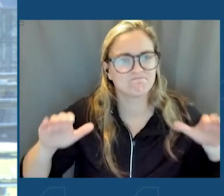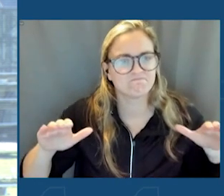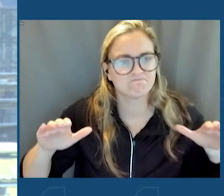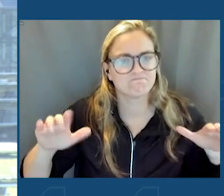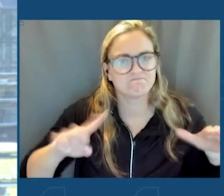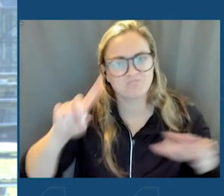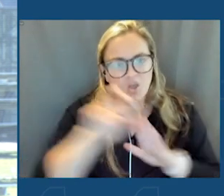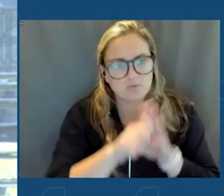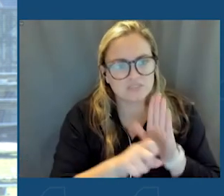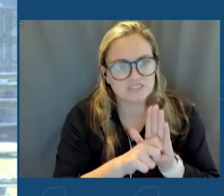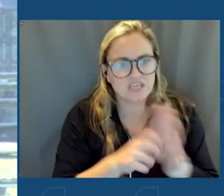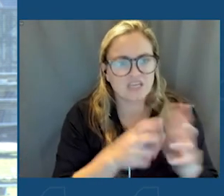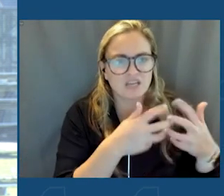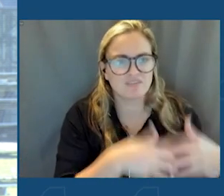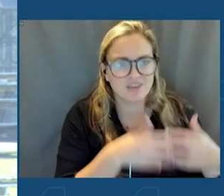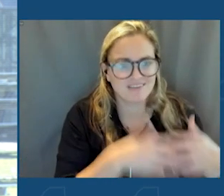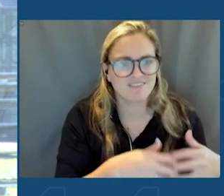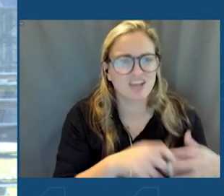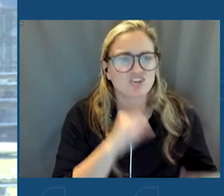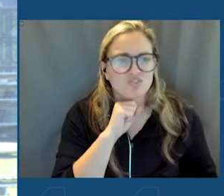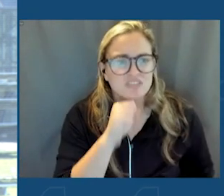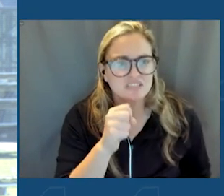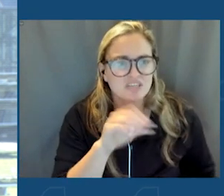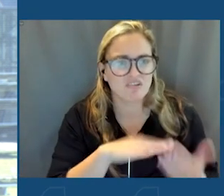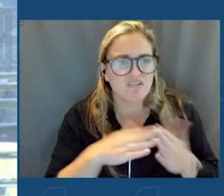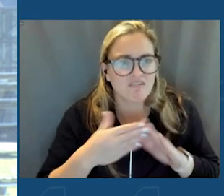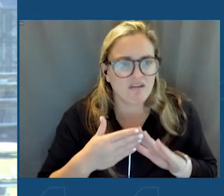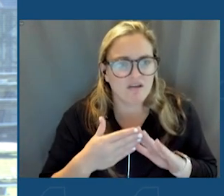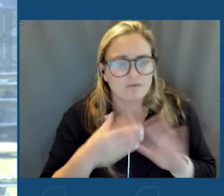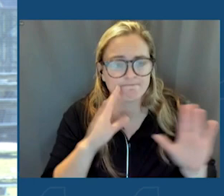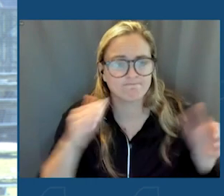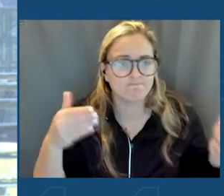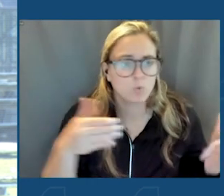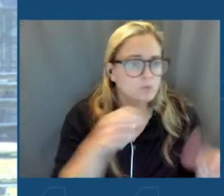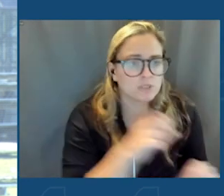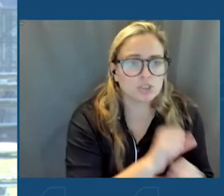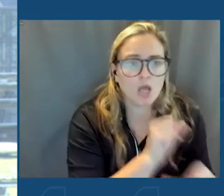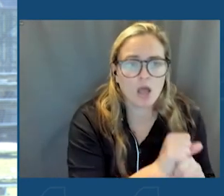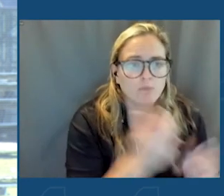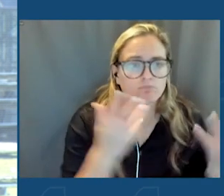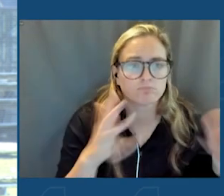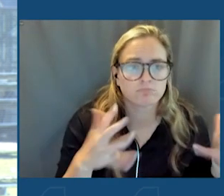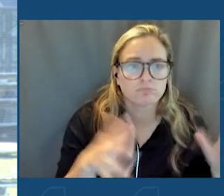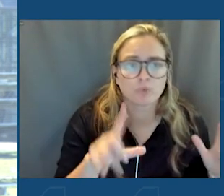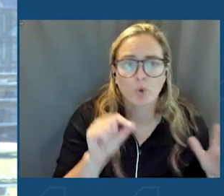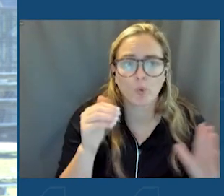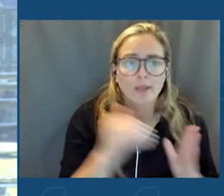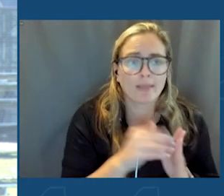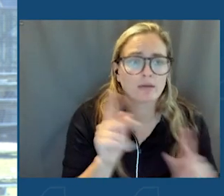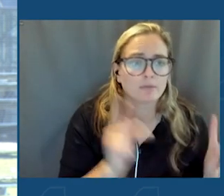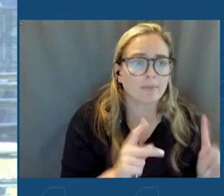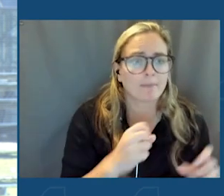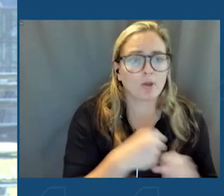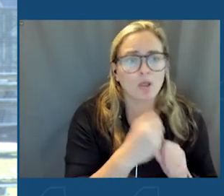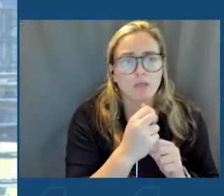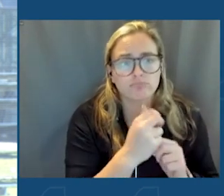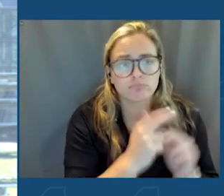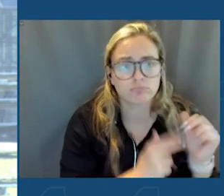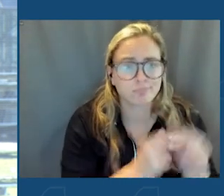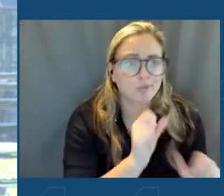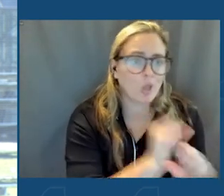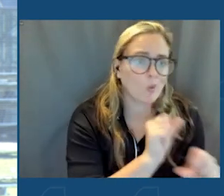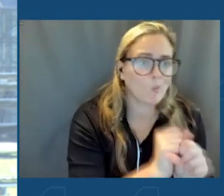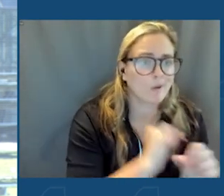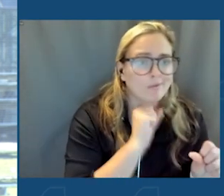manufacturing steel town, the focus was always on the jobs. mean, 20,000 people made steel. My grandpa made steel. My dad made